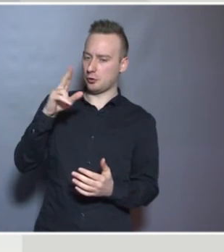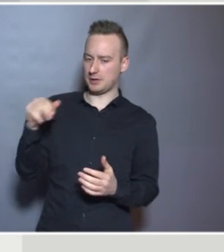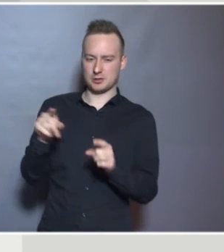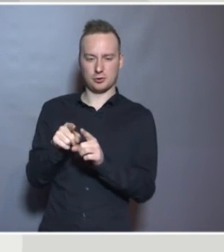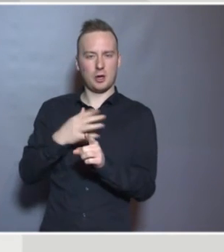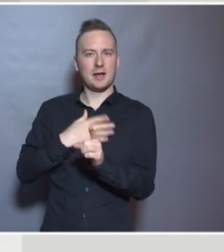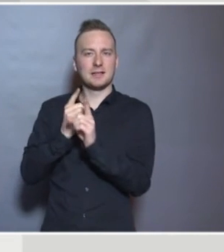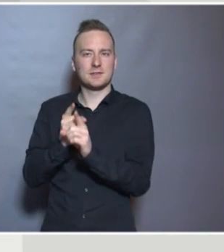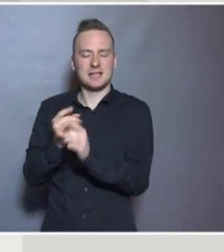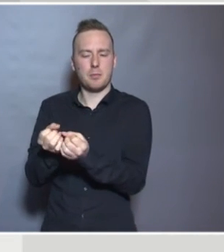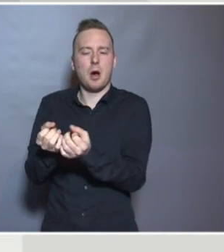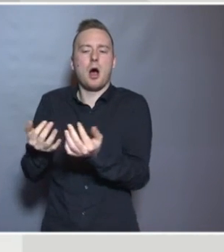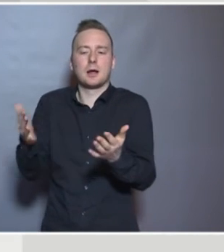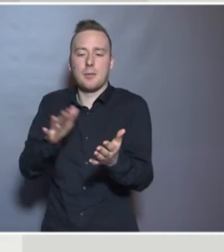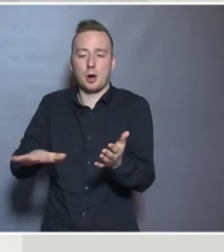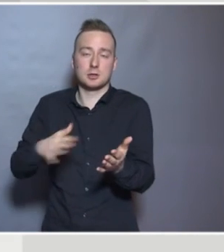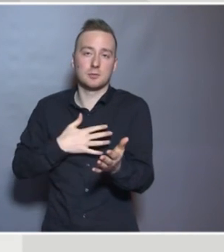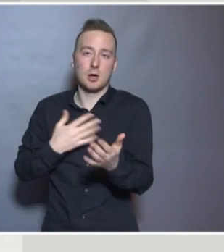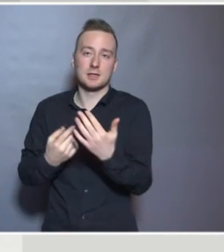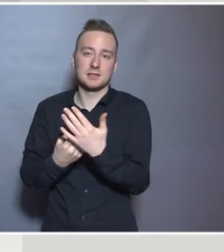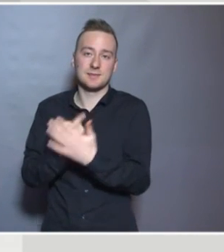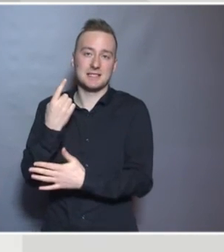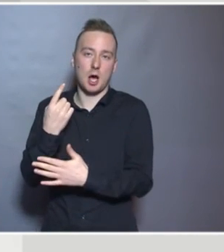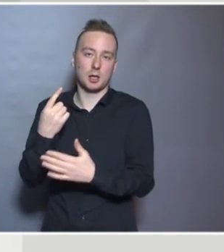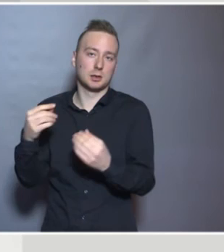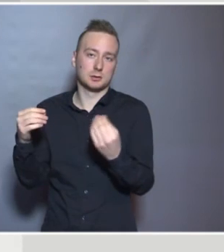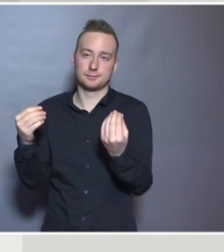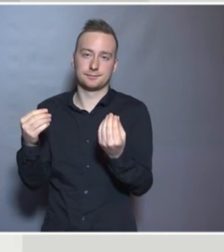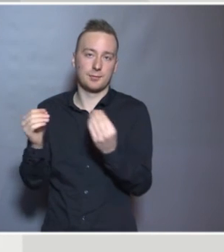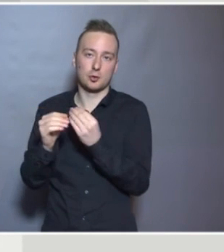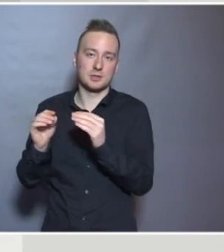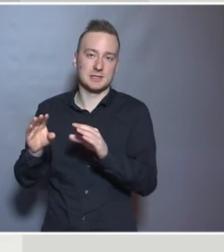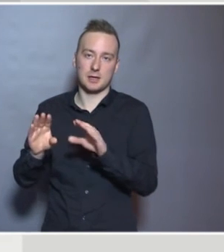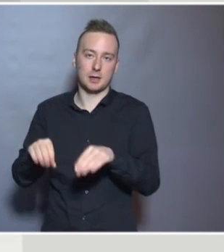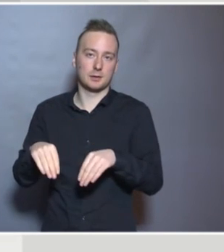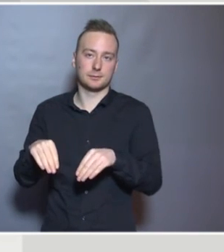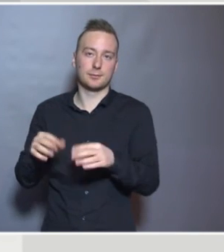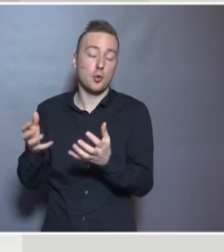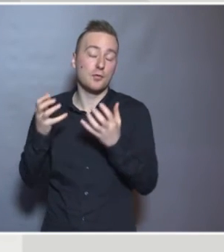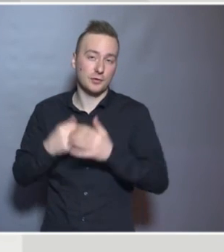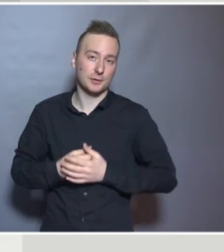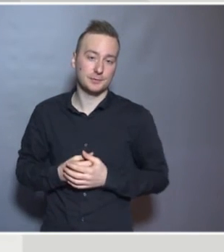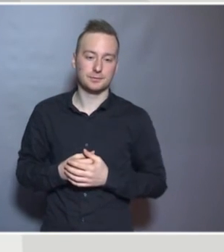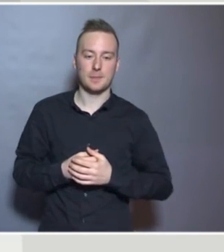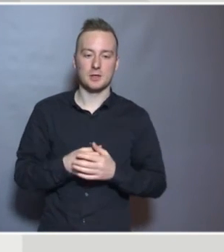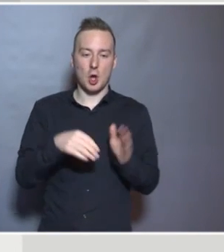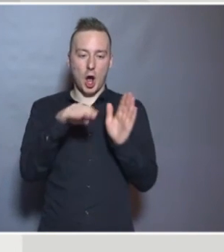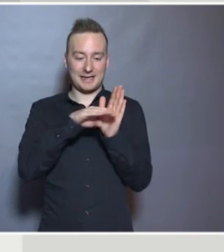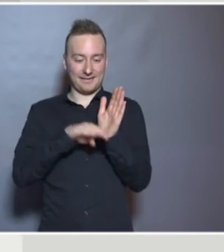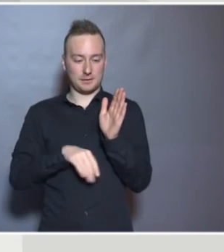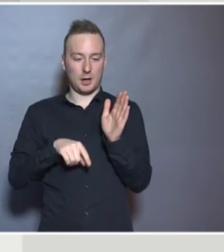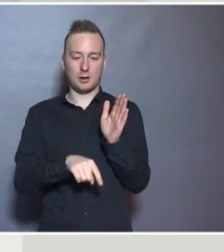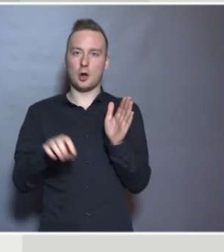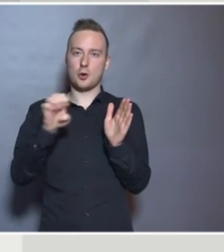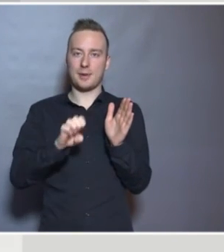so many children as having special needs? In terms of gender, across Europe, all